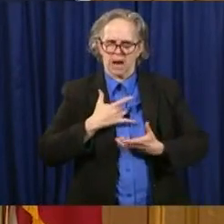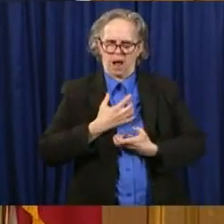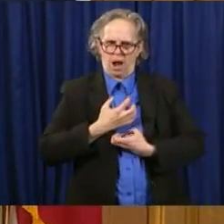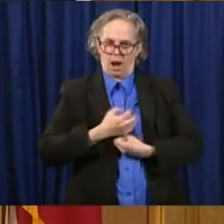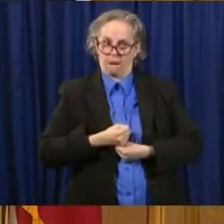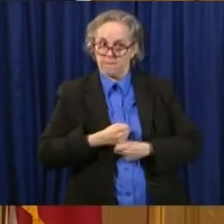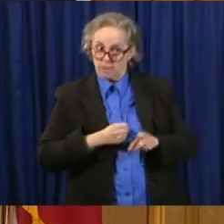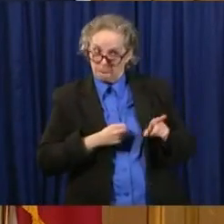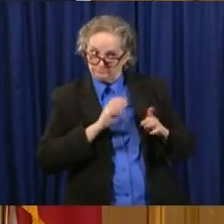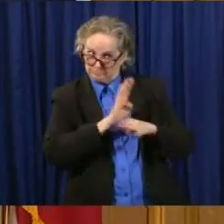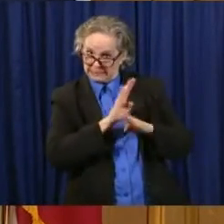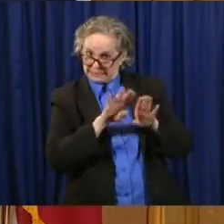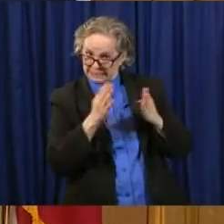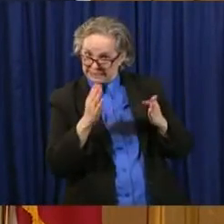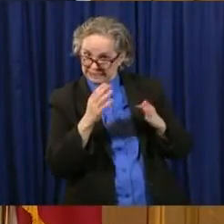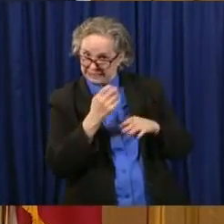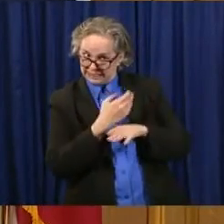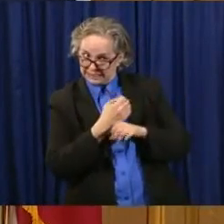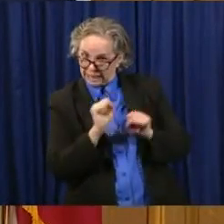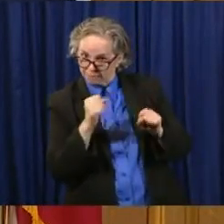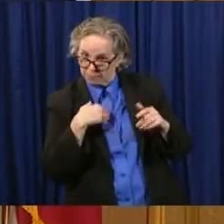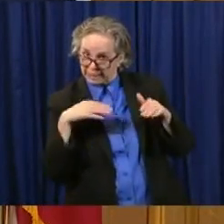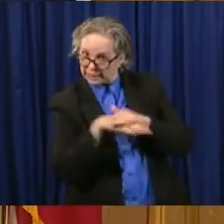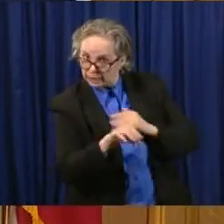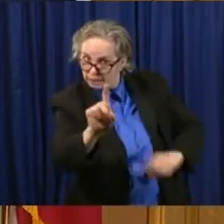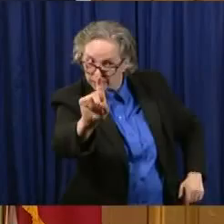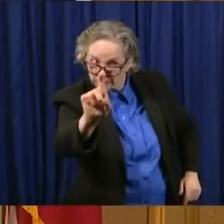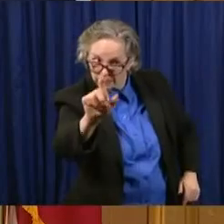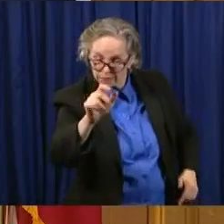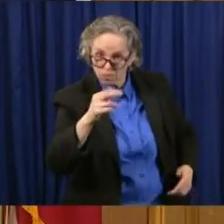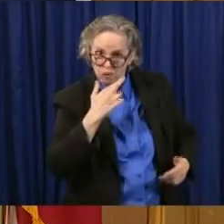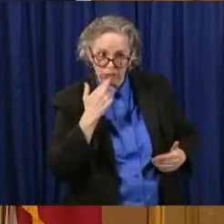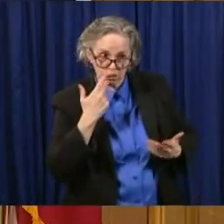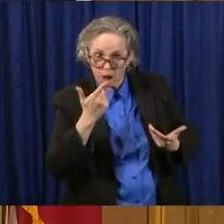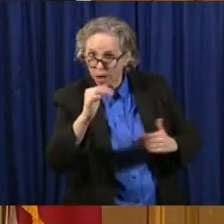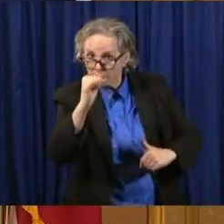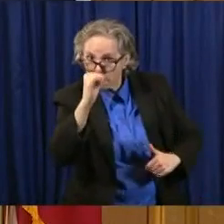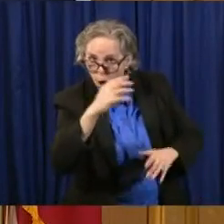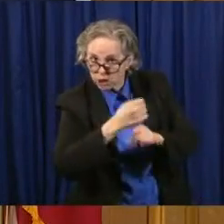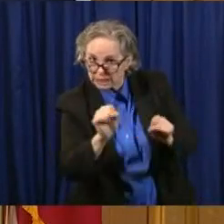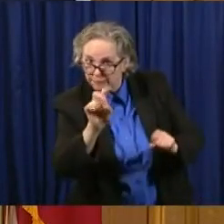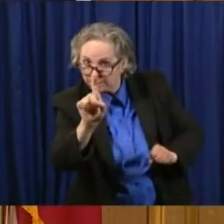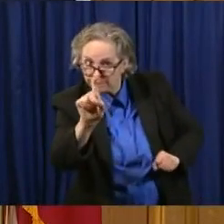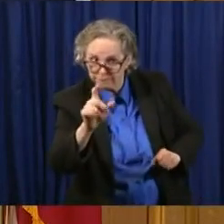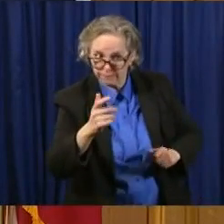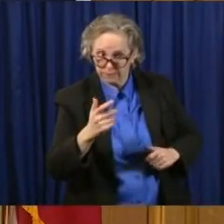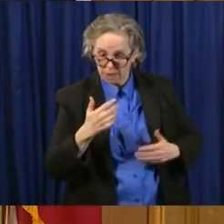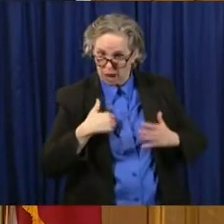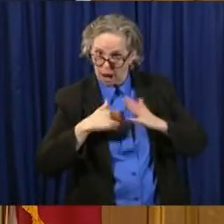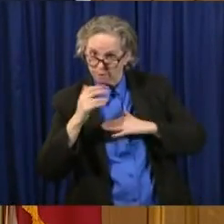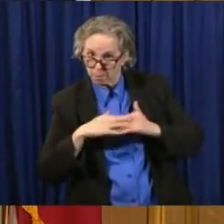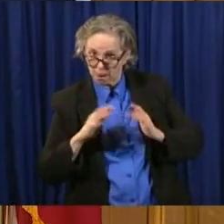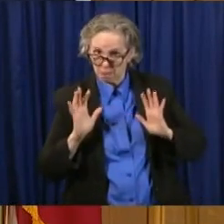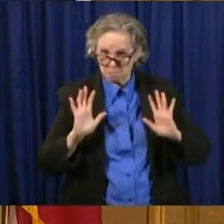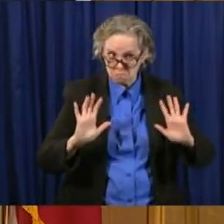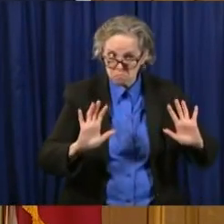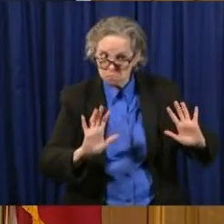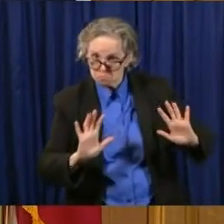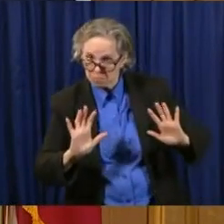can, you when we get to restaurants, if they can be comfortable going to a restaurant or comfortable going to a bar or something else. So,